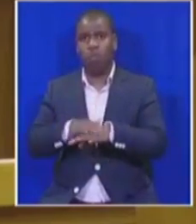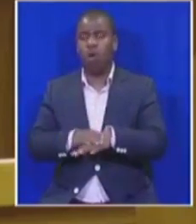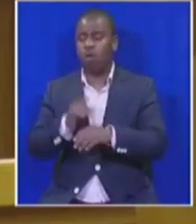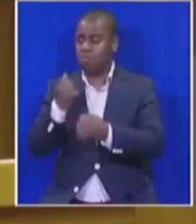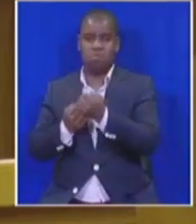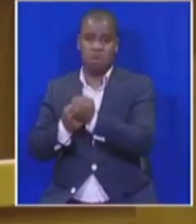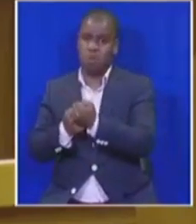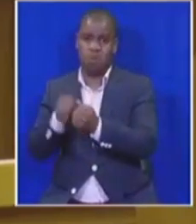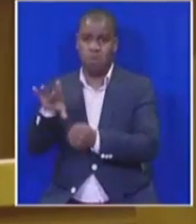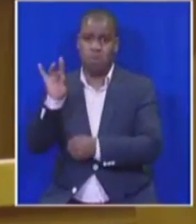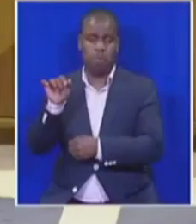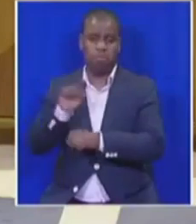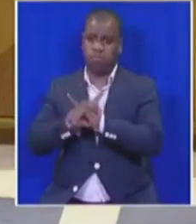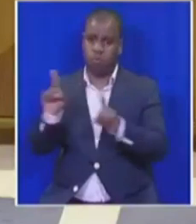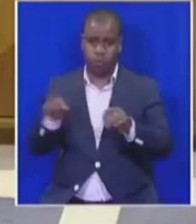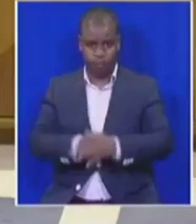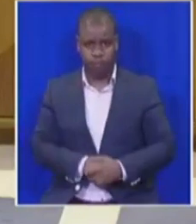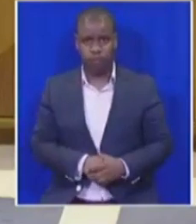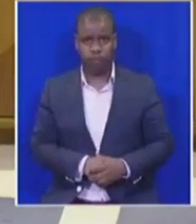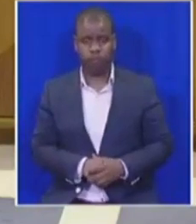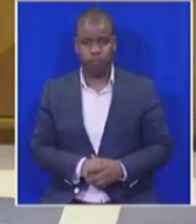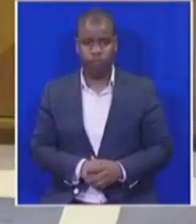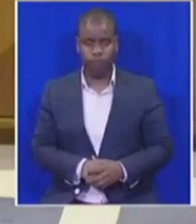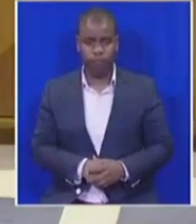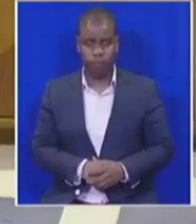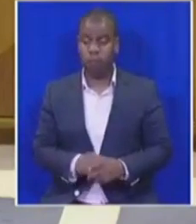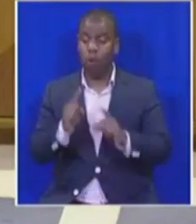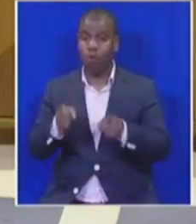support the nomination of Ms. Mkobani. Order, Honourable Members. Order.